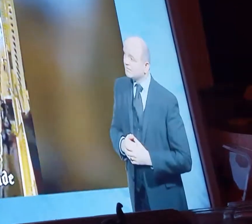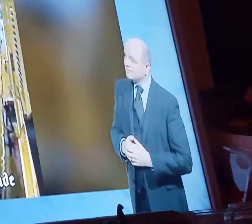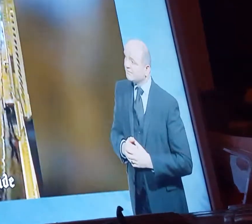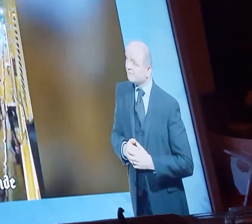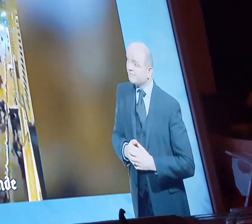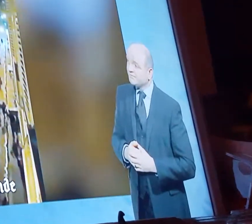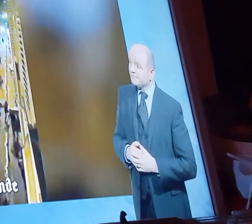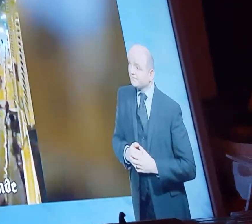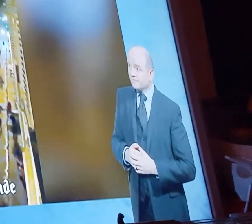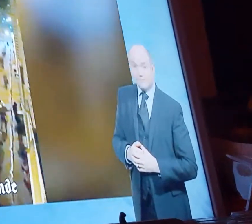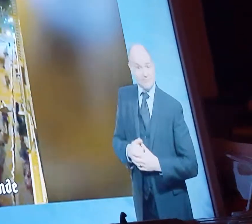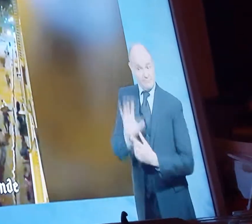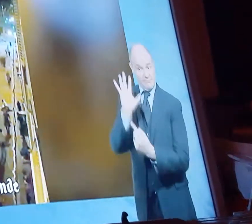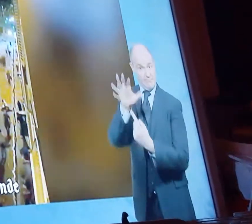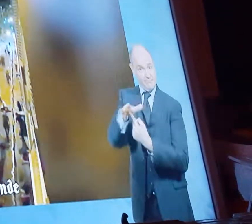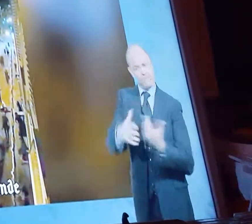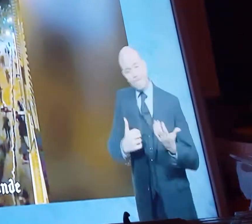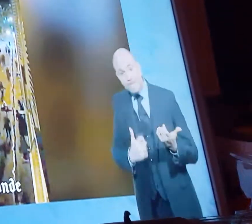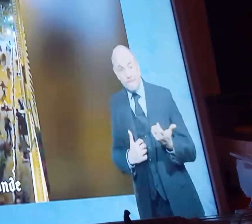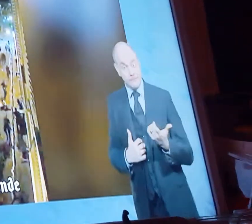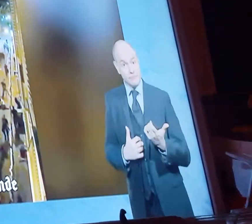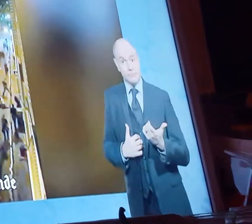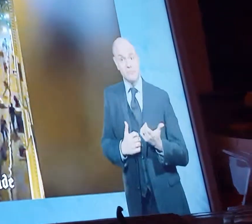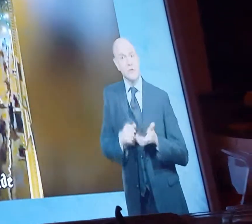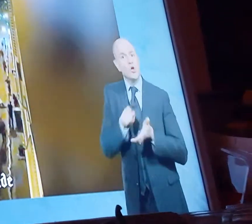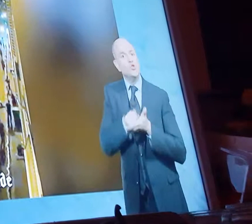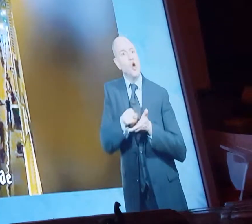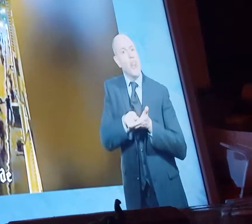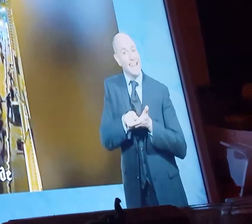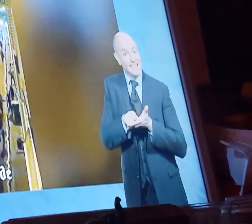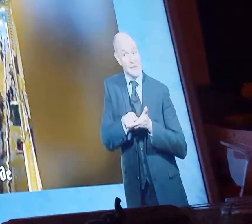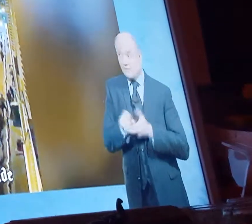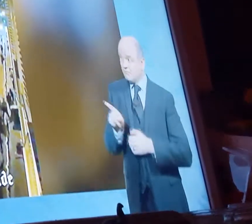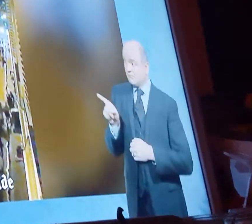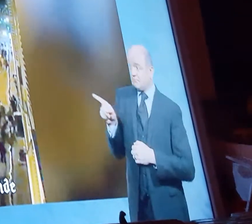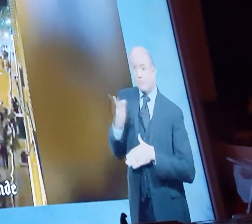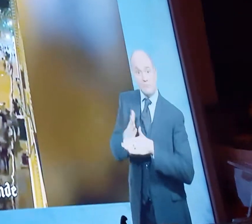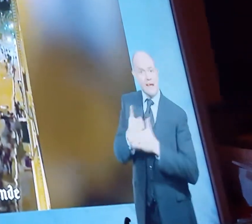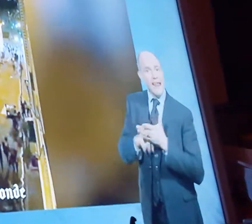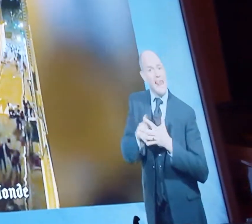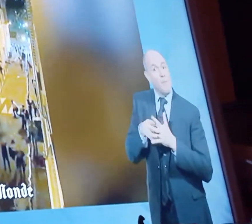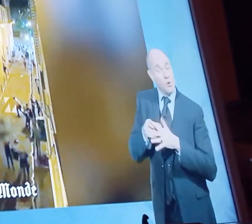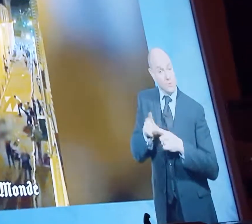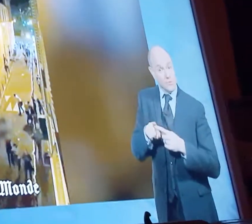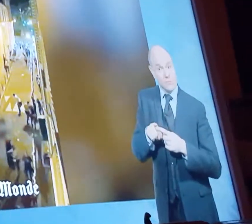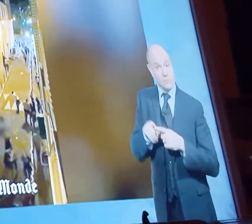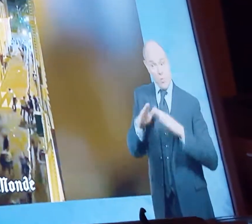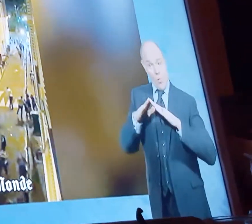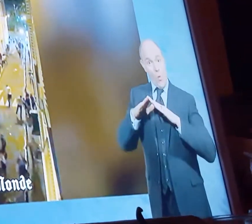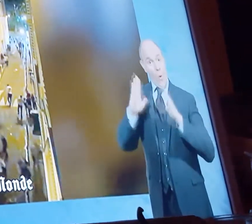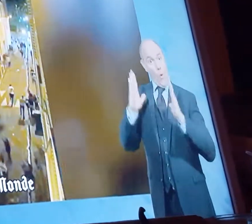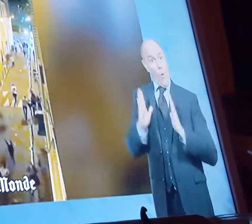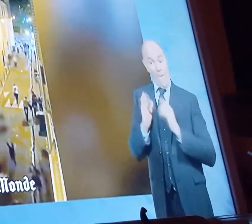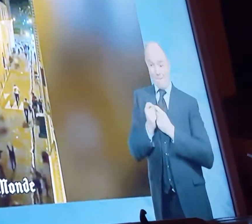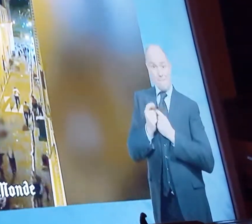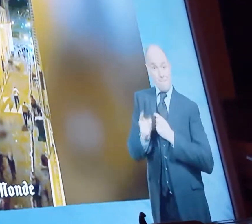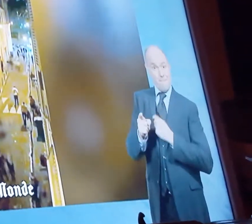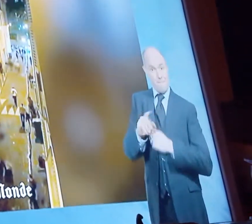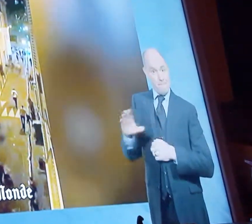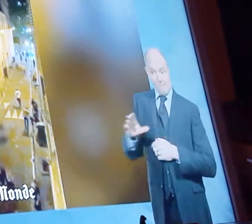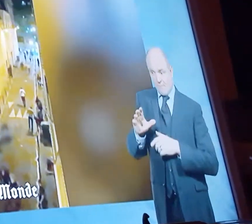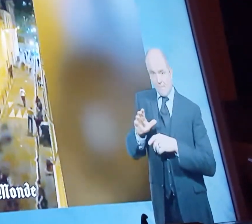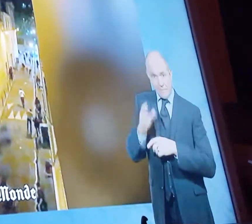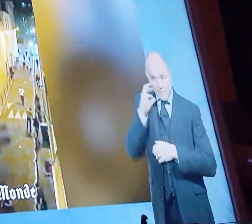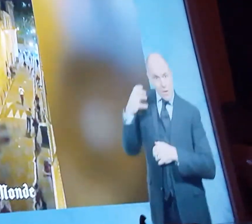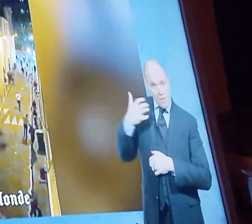Outside the basical, a journalist from the Paris newspaper Le Monde films from the window his home. Daniel sent